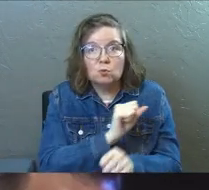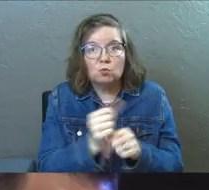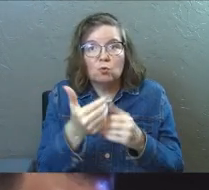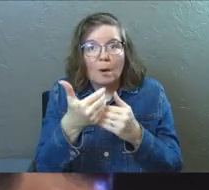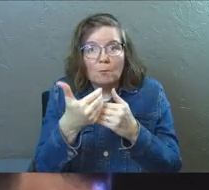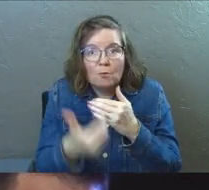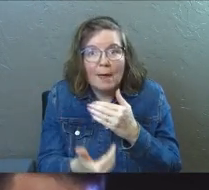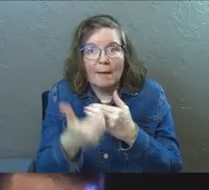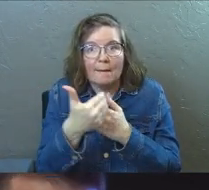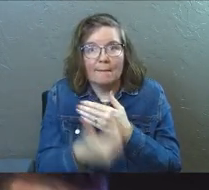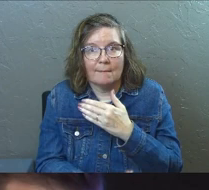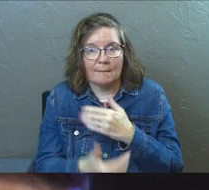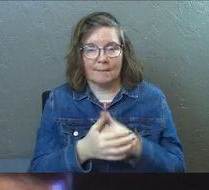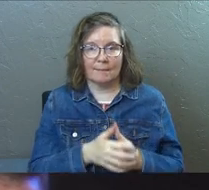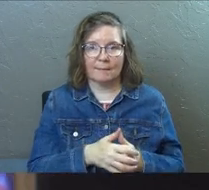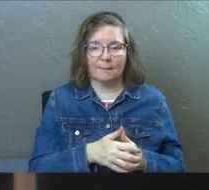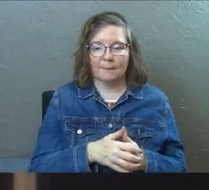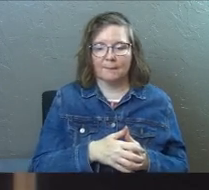bread.